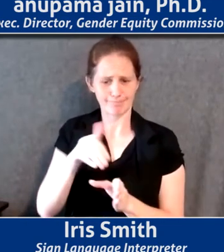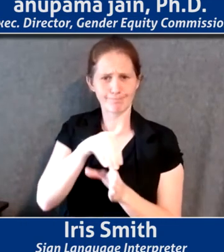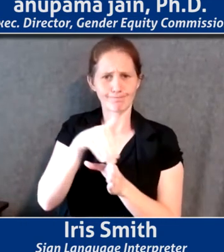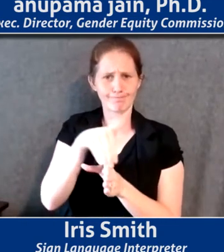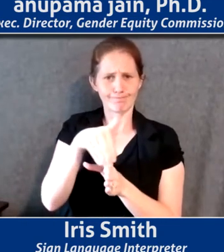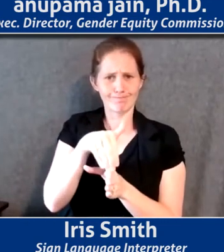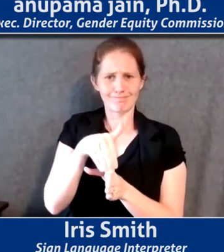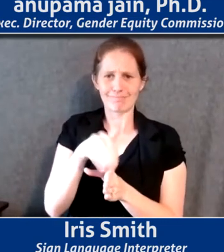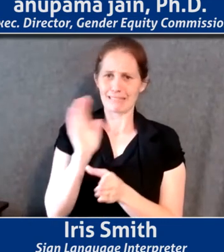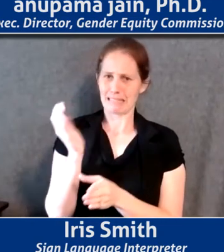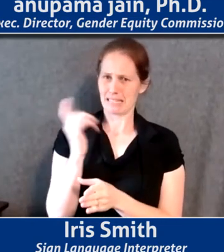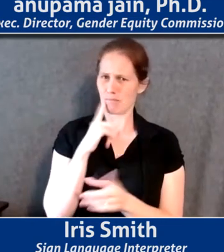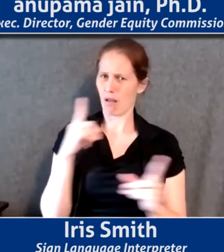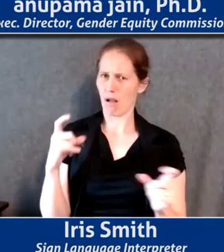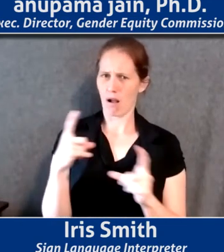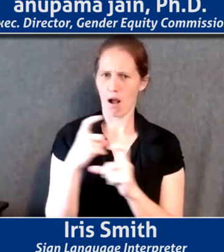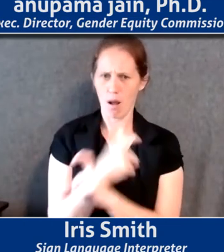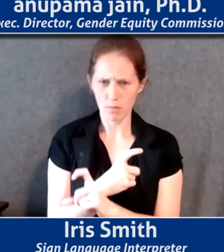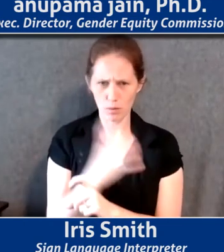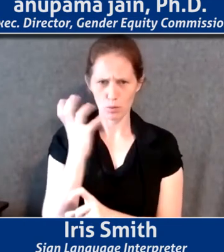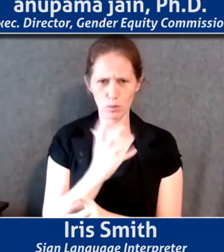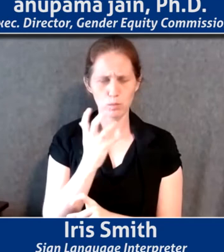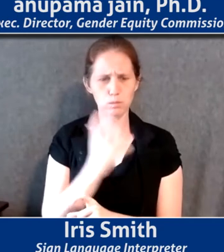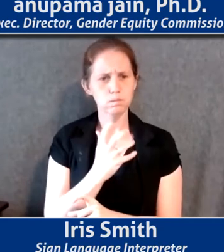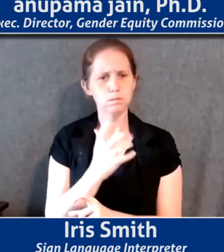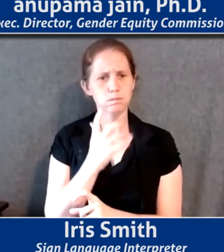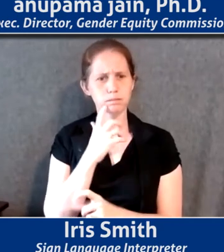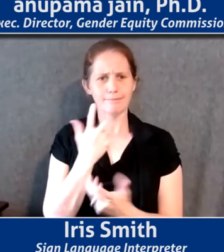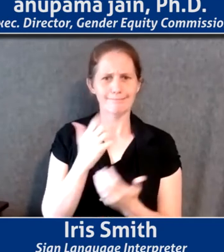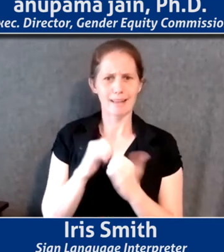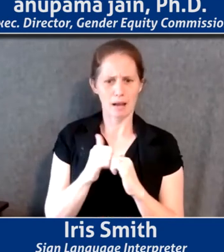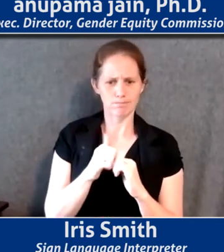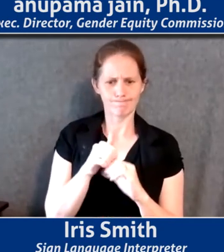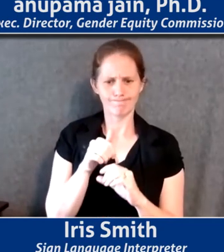seems like a pretty complicated, a pretty complicated dance to do.